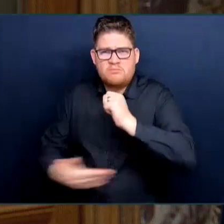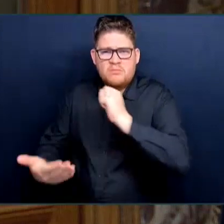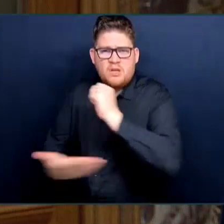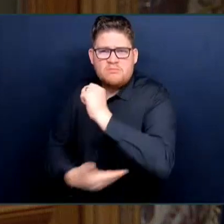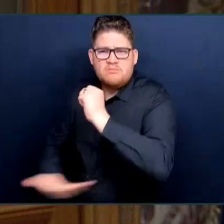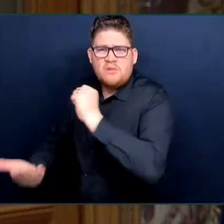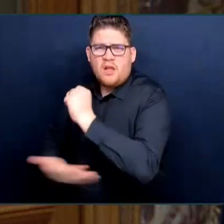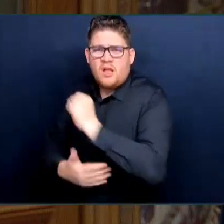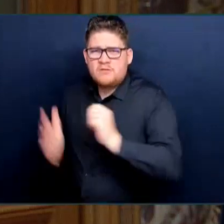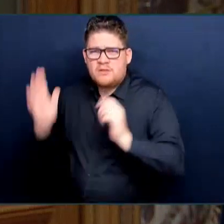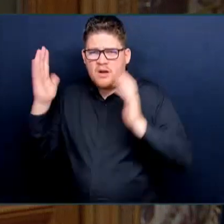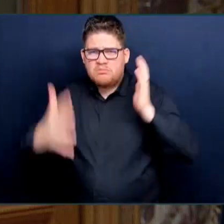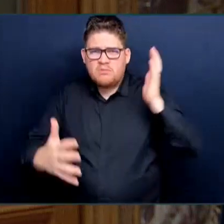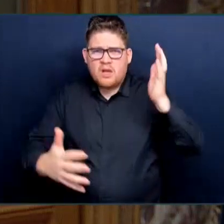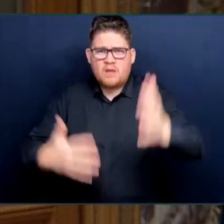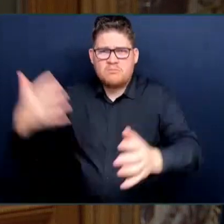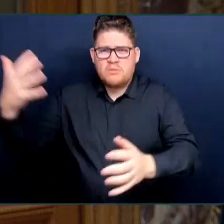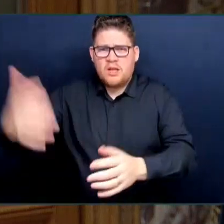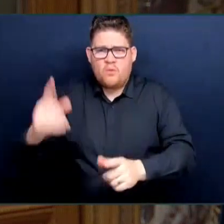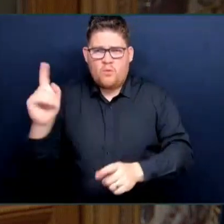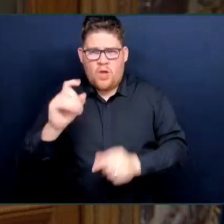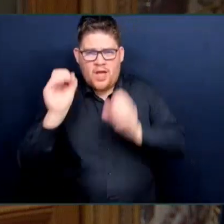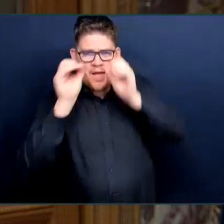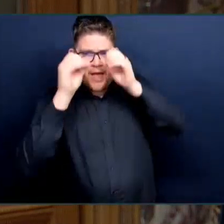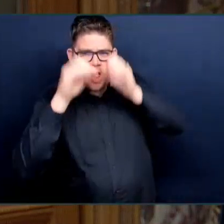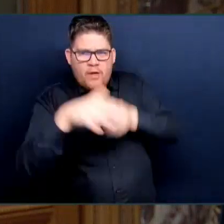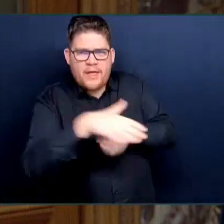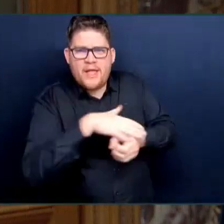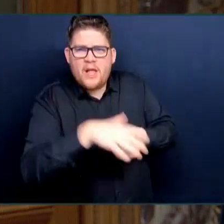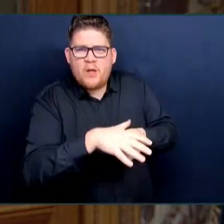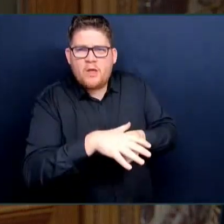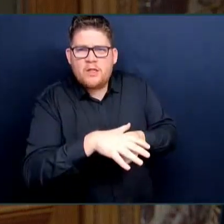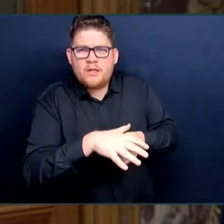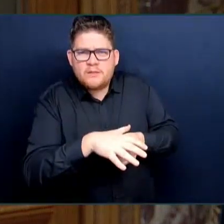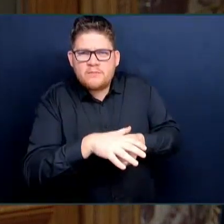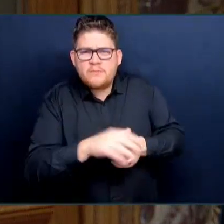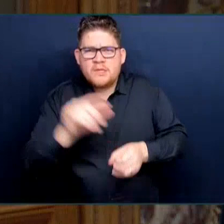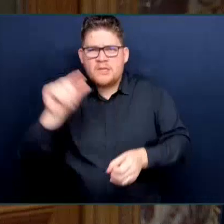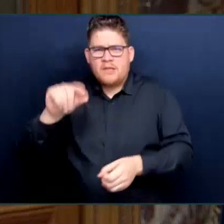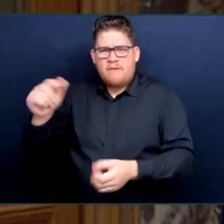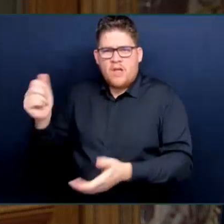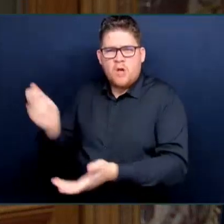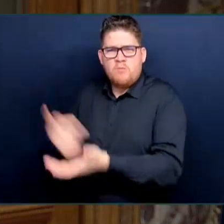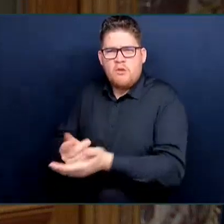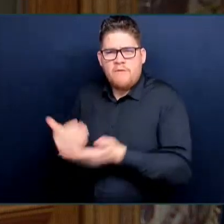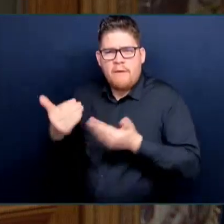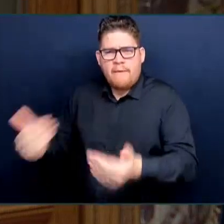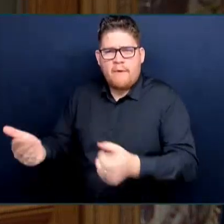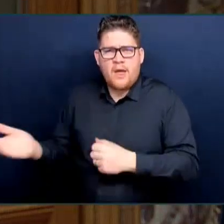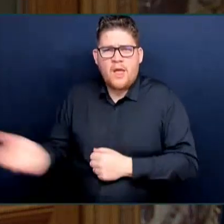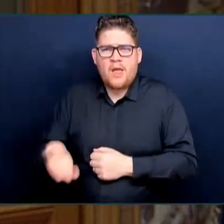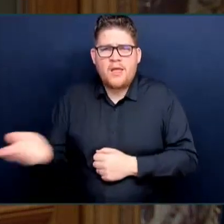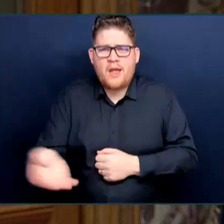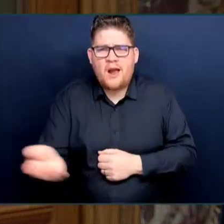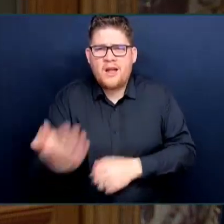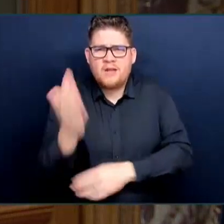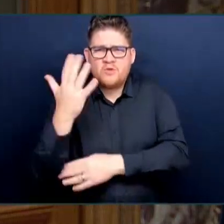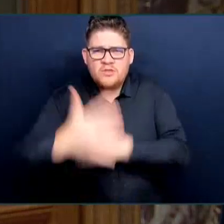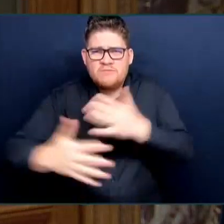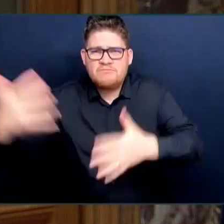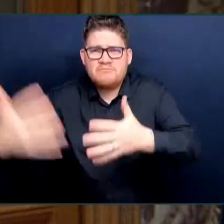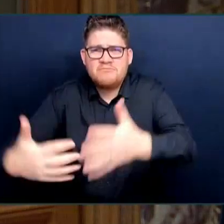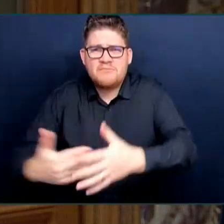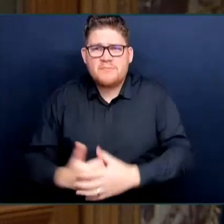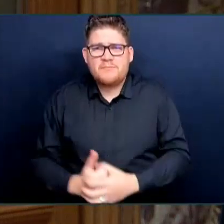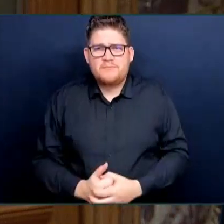in spotted owl habitat. This government approves logging while breeding spotted owls in captivity to prevent